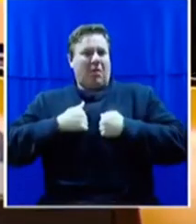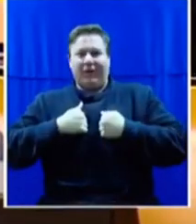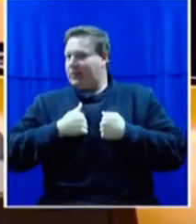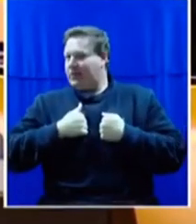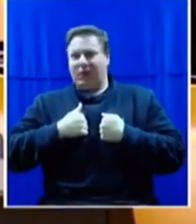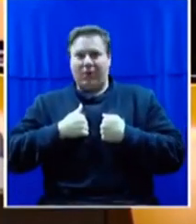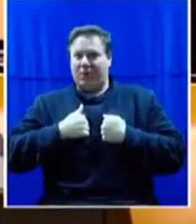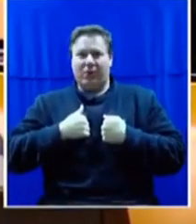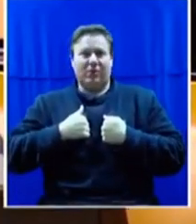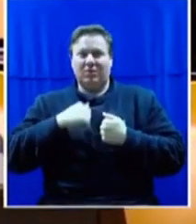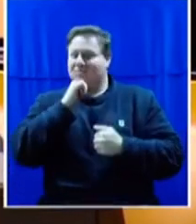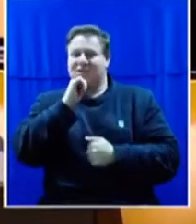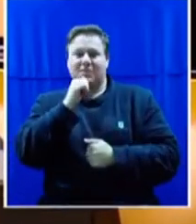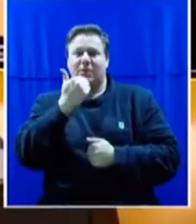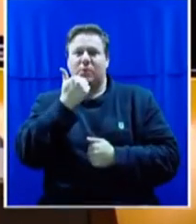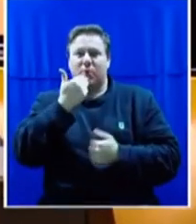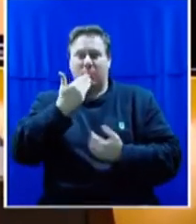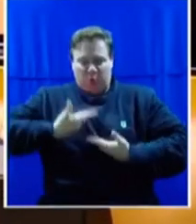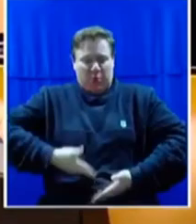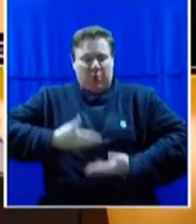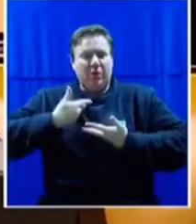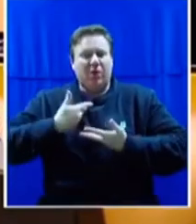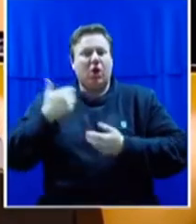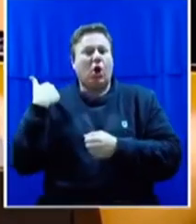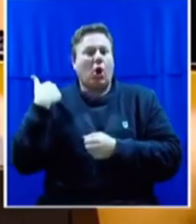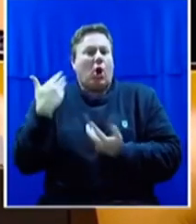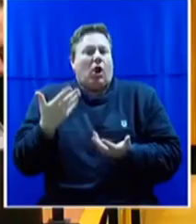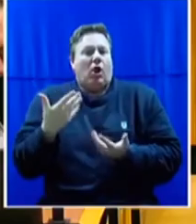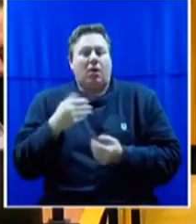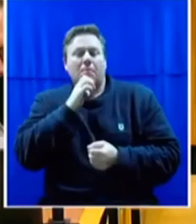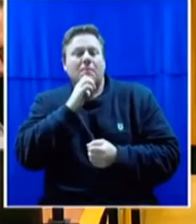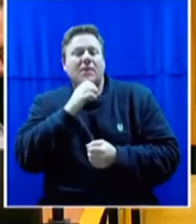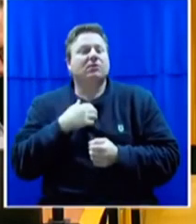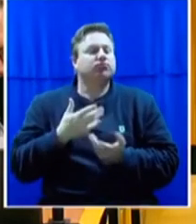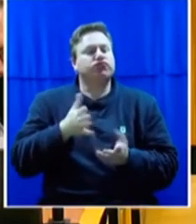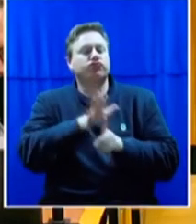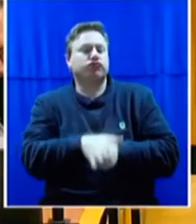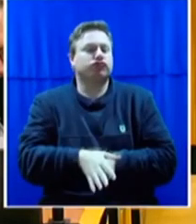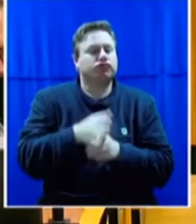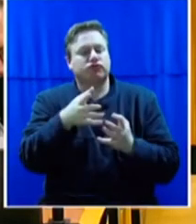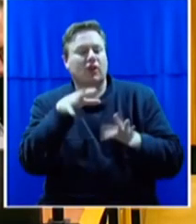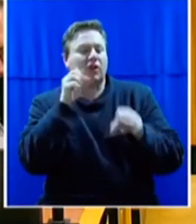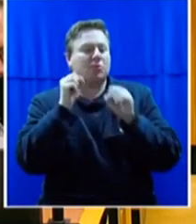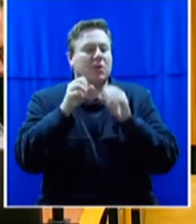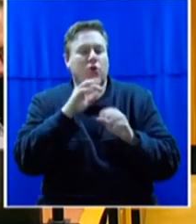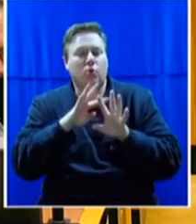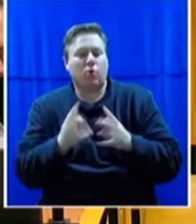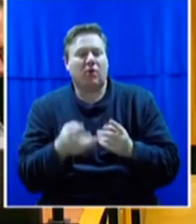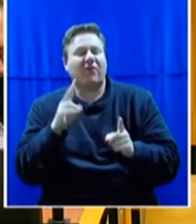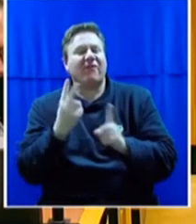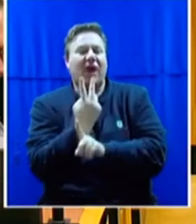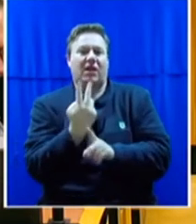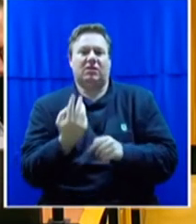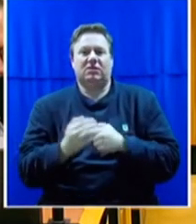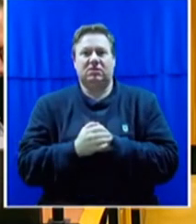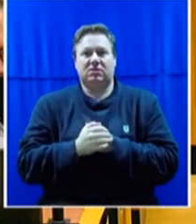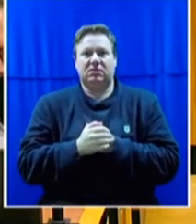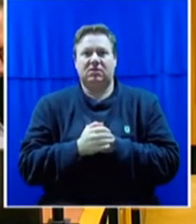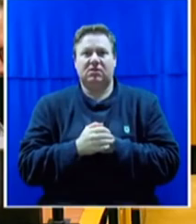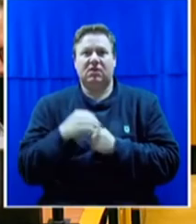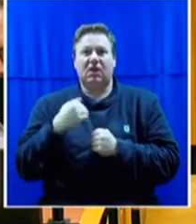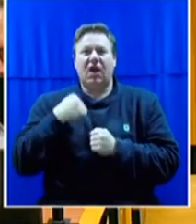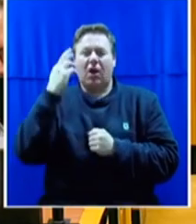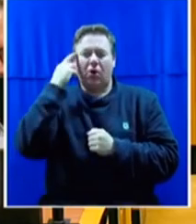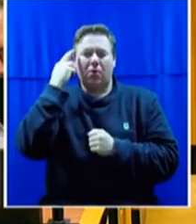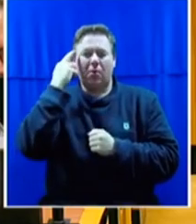you are. Simply being born a girl child means that your experience in this world is a violent one. I remember getting